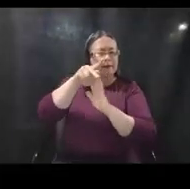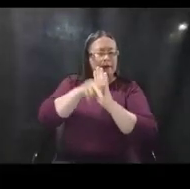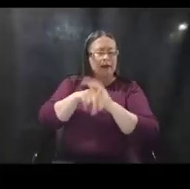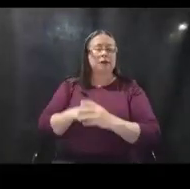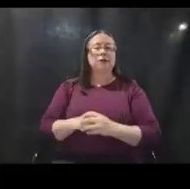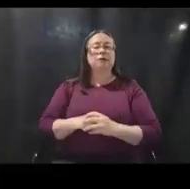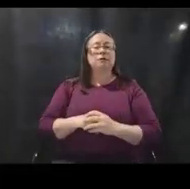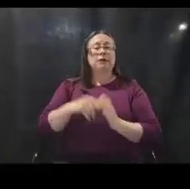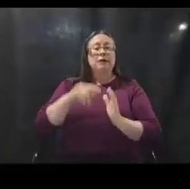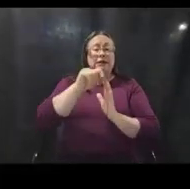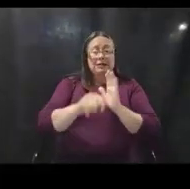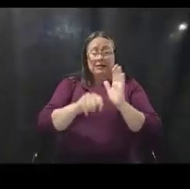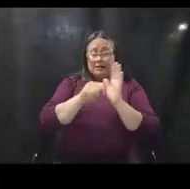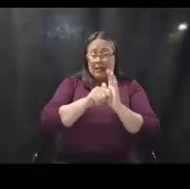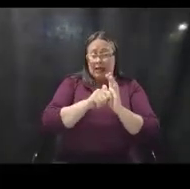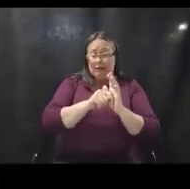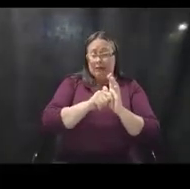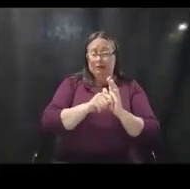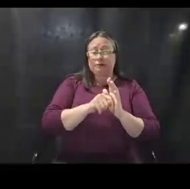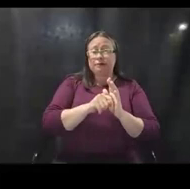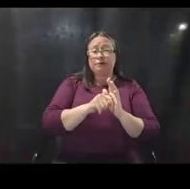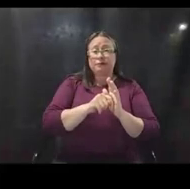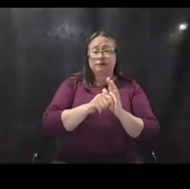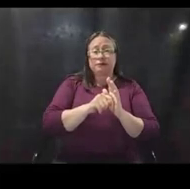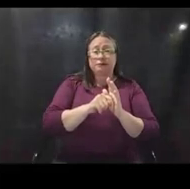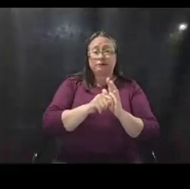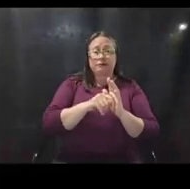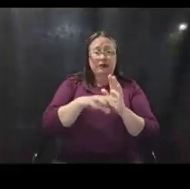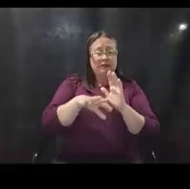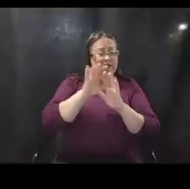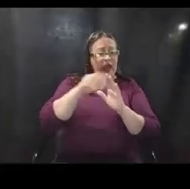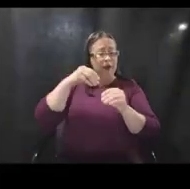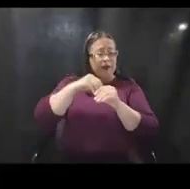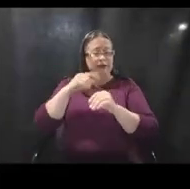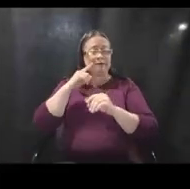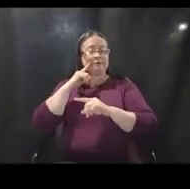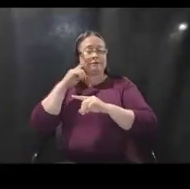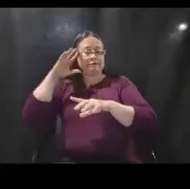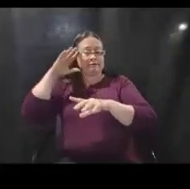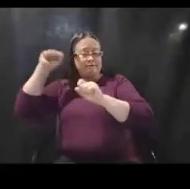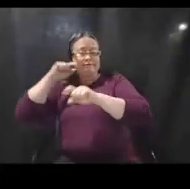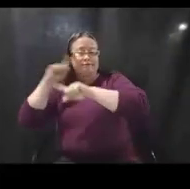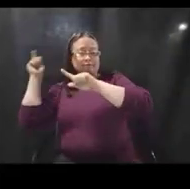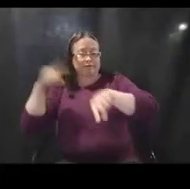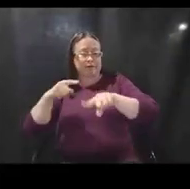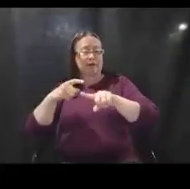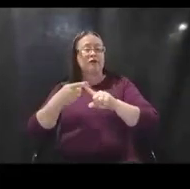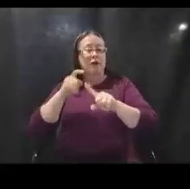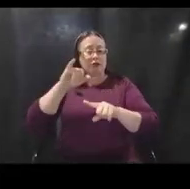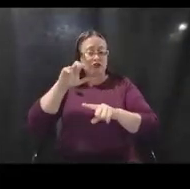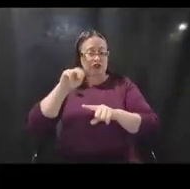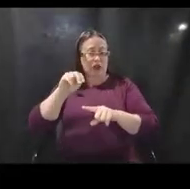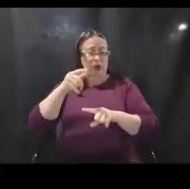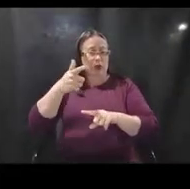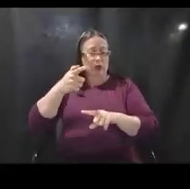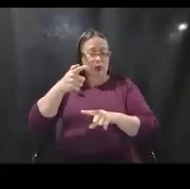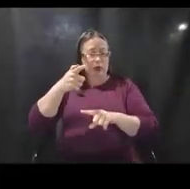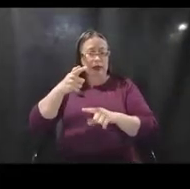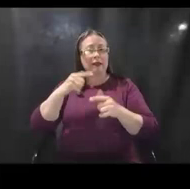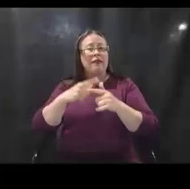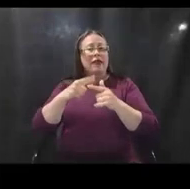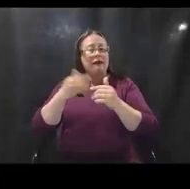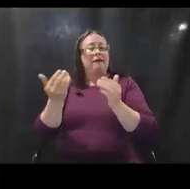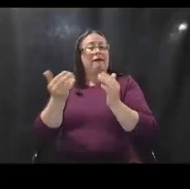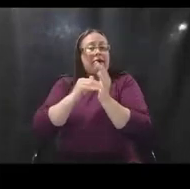So the timeframe for this policy is bounded. The executive orders on January 21st and then a subsequent one on February